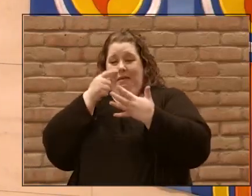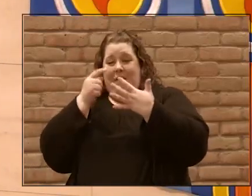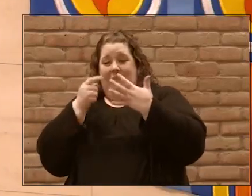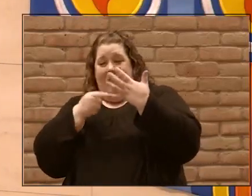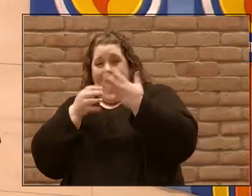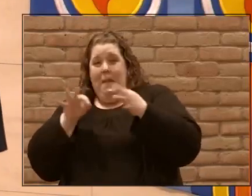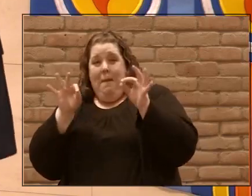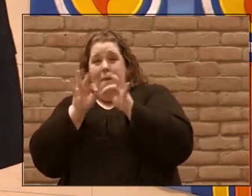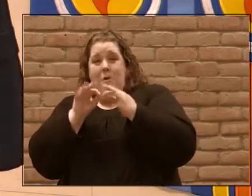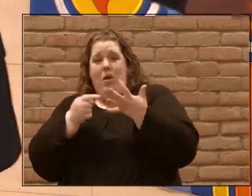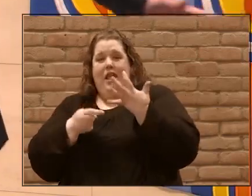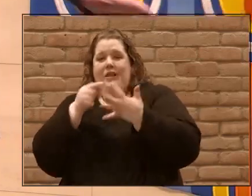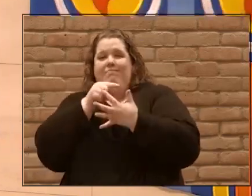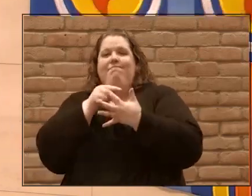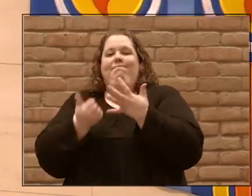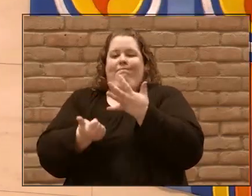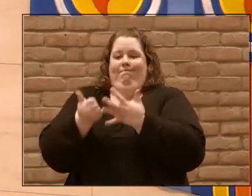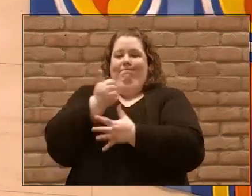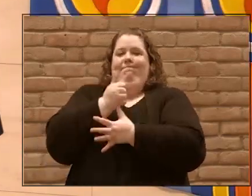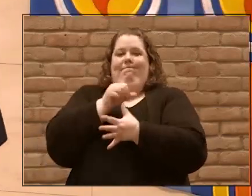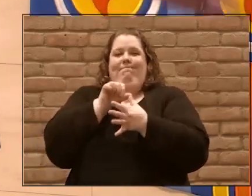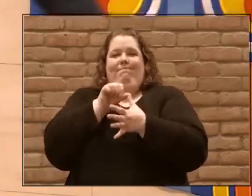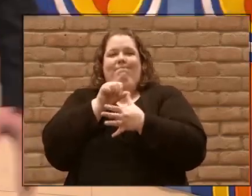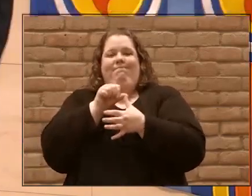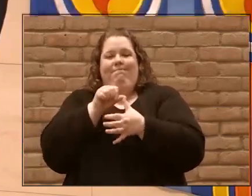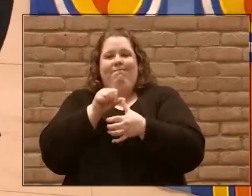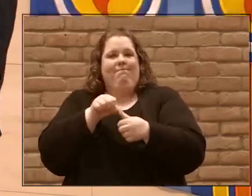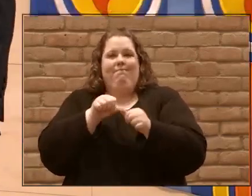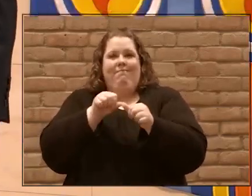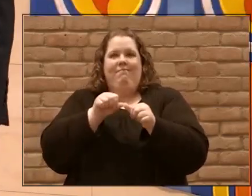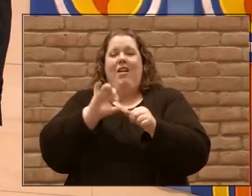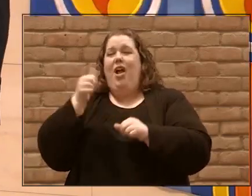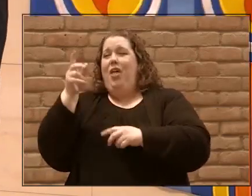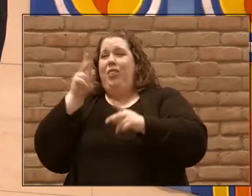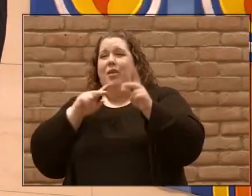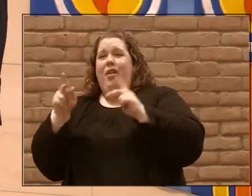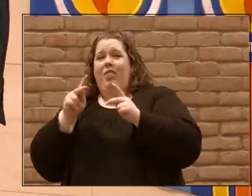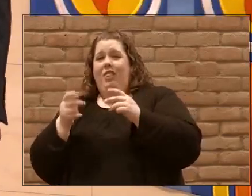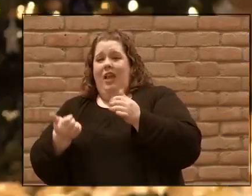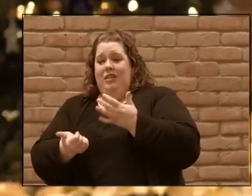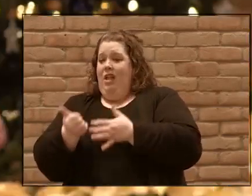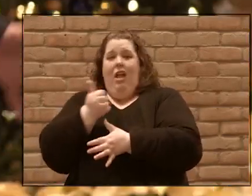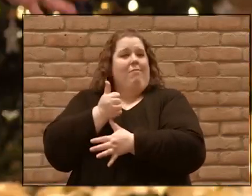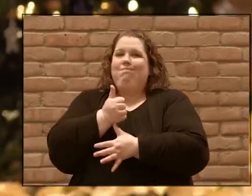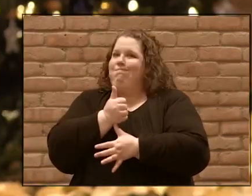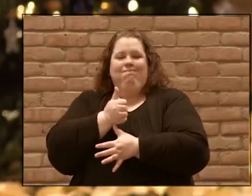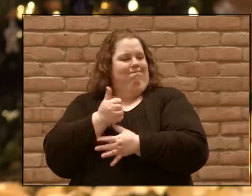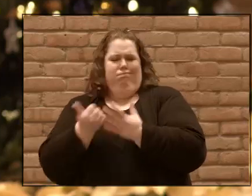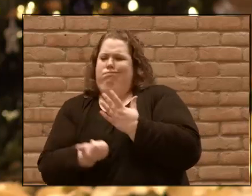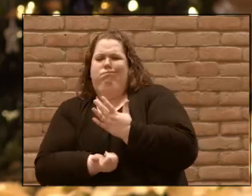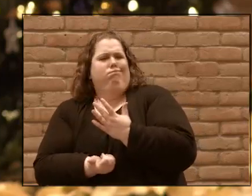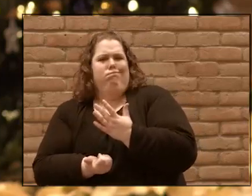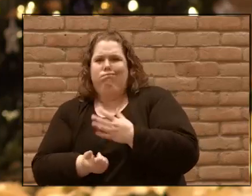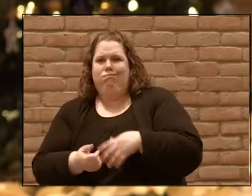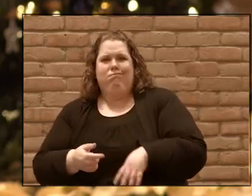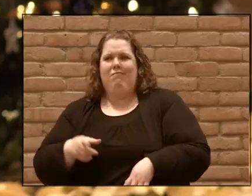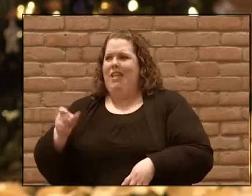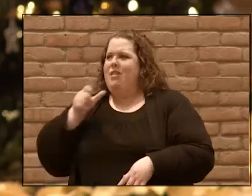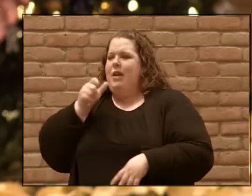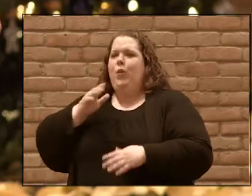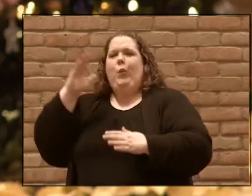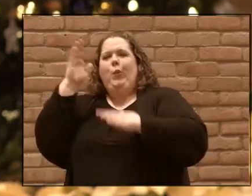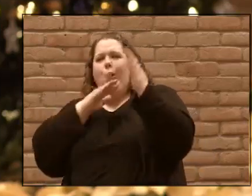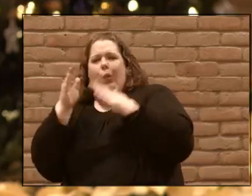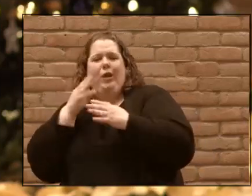And they weren't distracted by all the other things going on in culture. And they weren't worried and